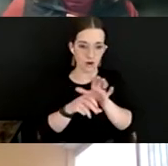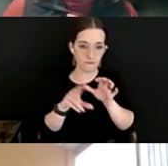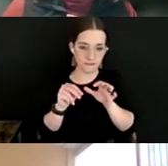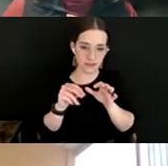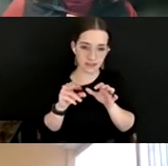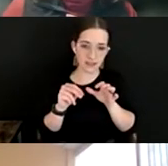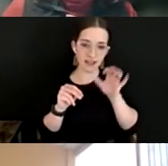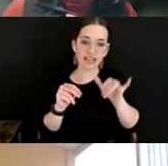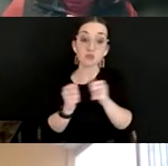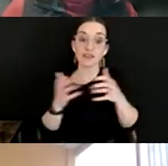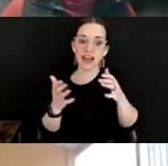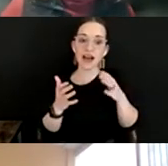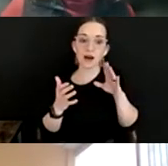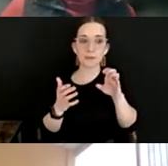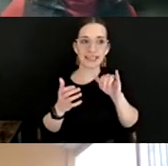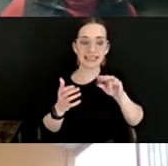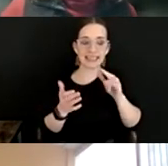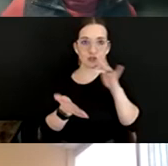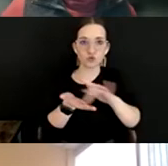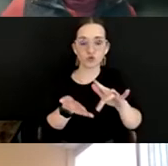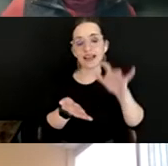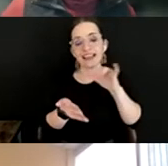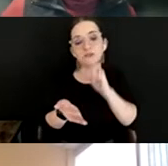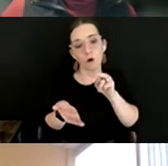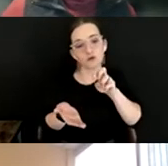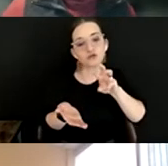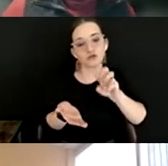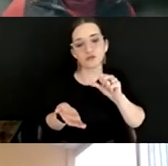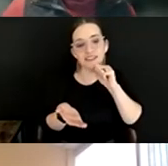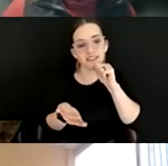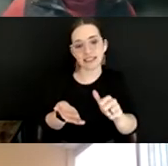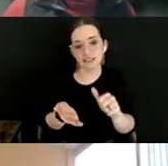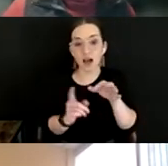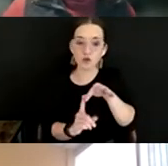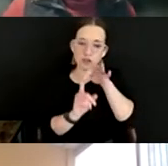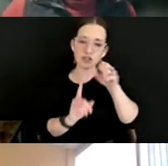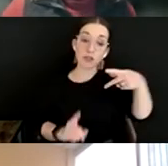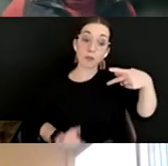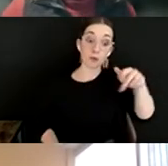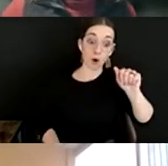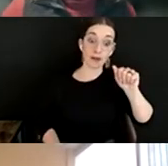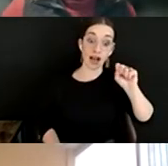Without being crude, that's old news. And it's not unique to the performing arts space at all.